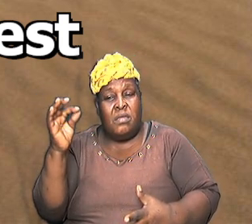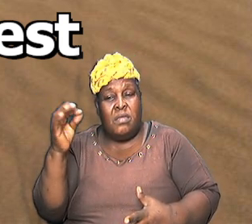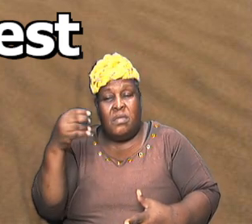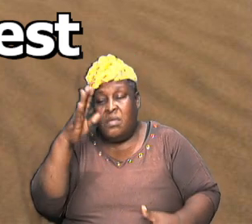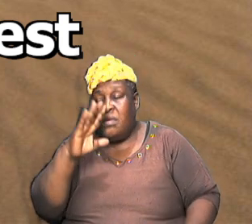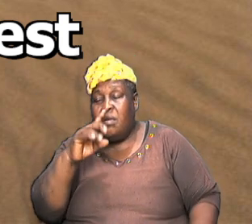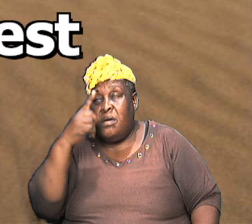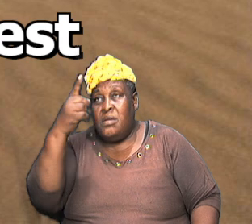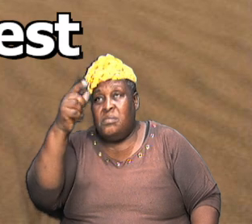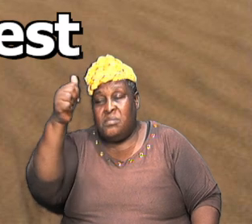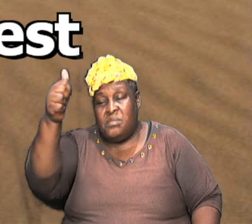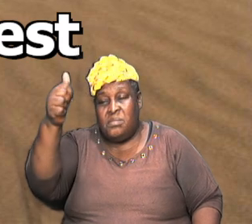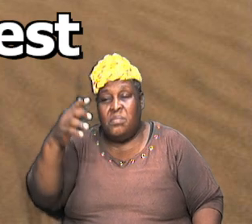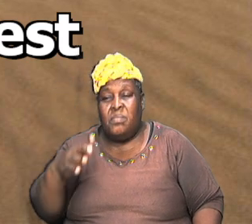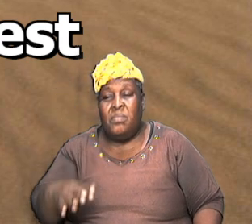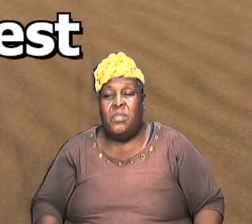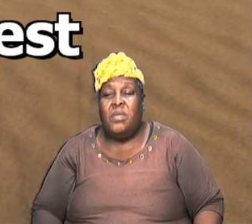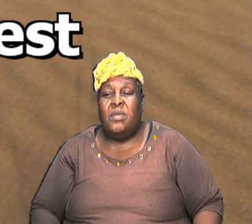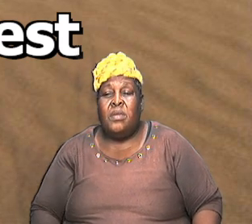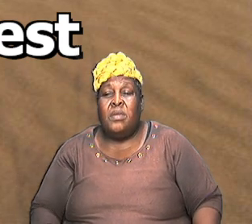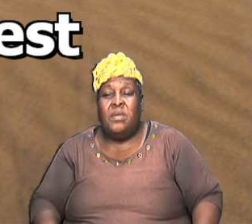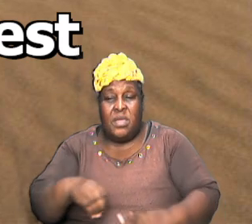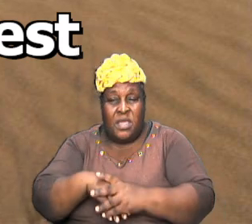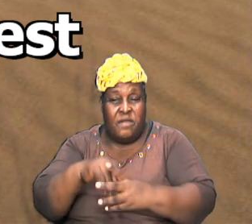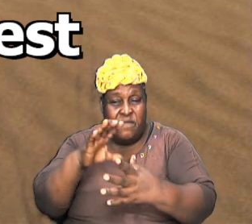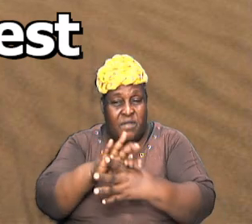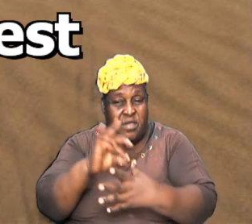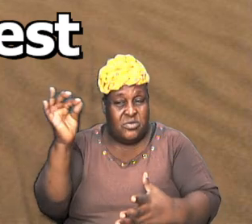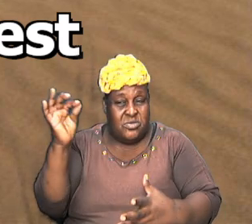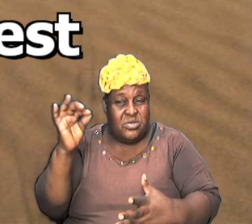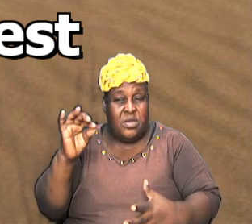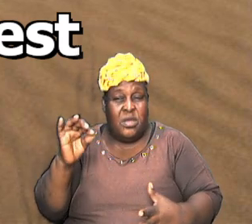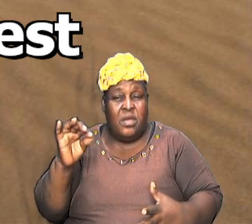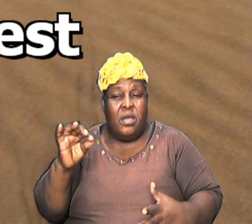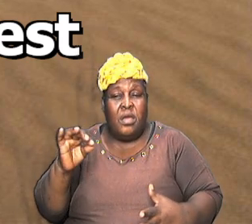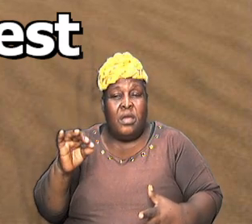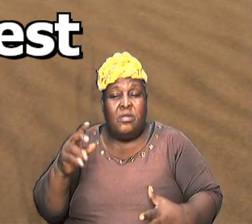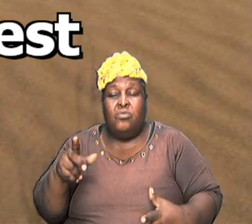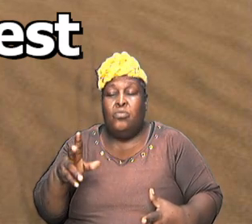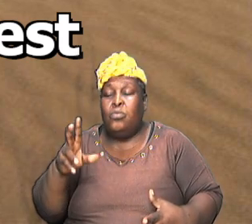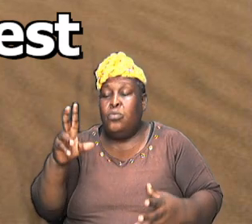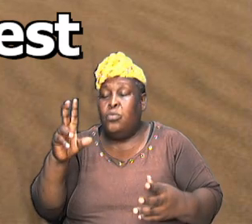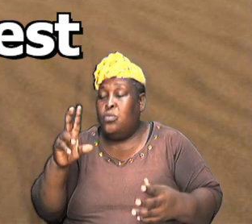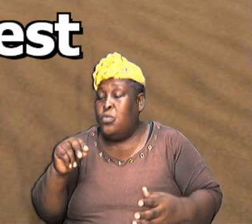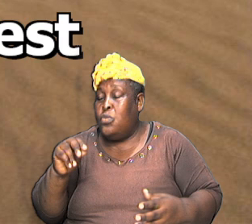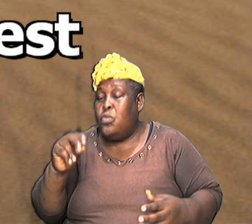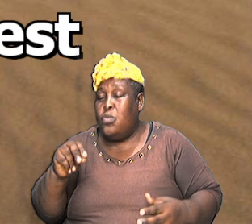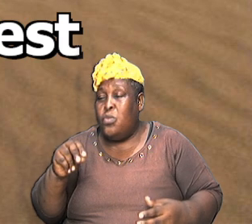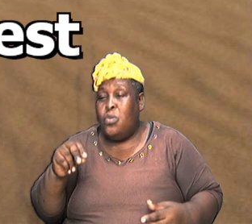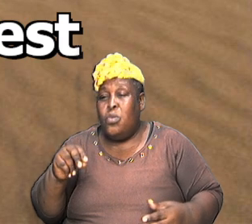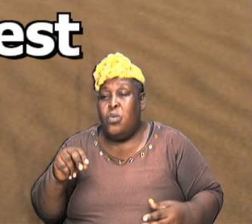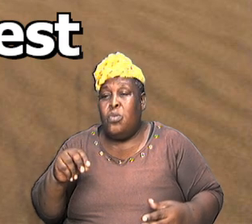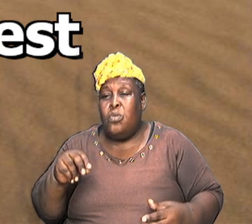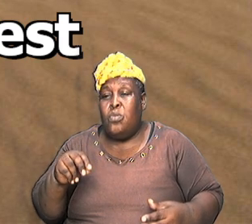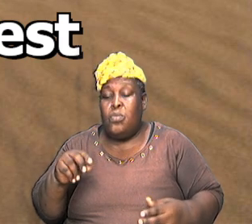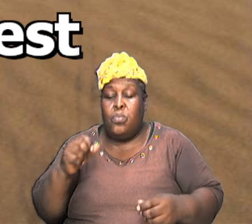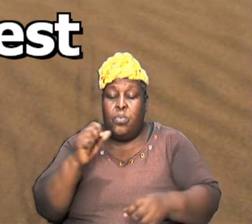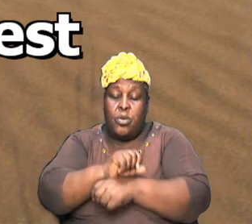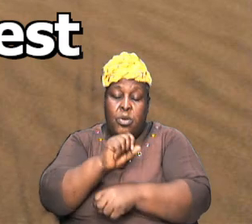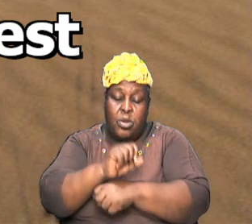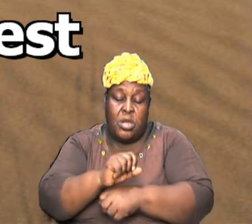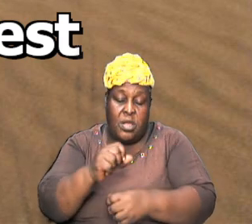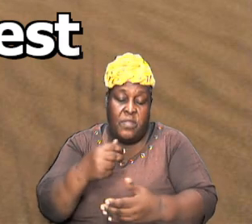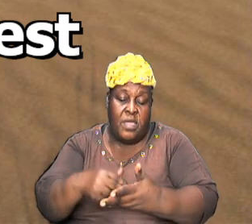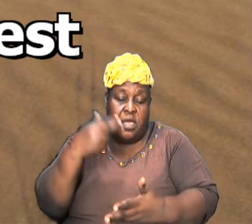god himself and he's now in the flesh so therefore he is operating in the high priestly office